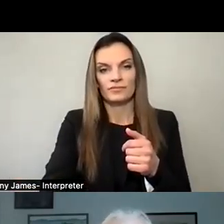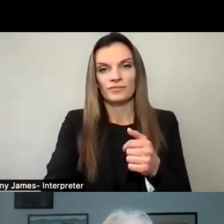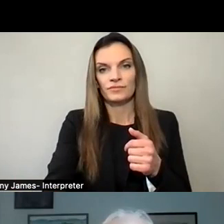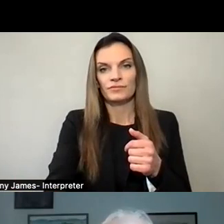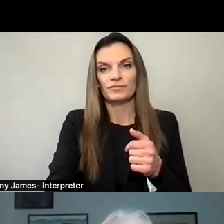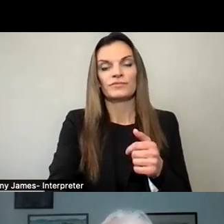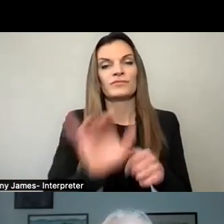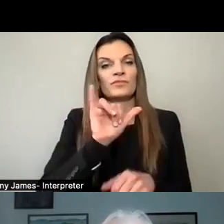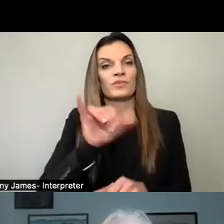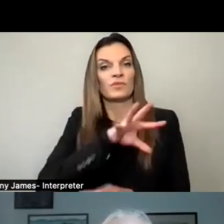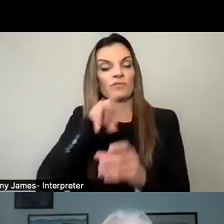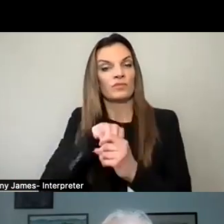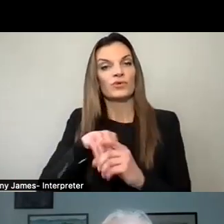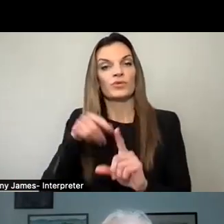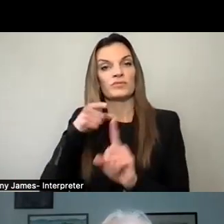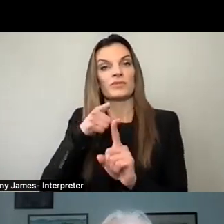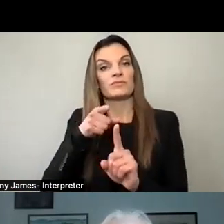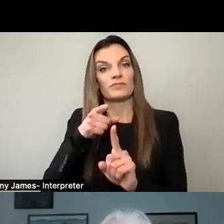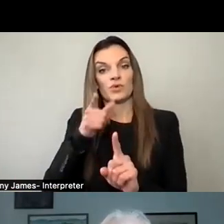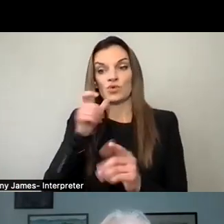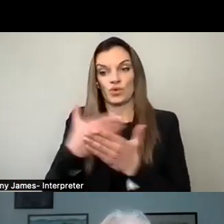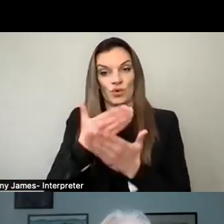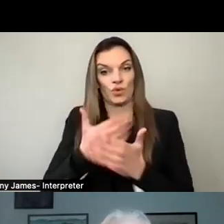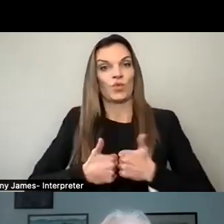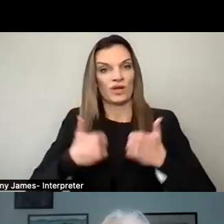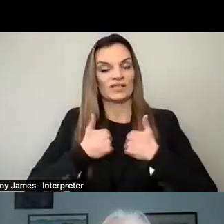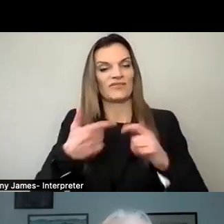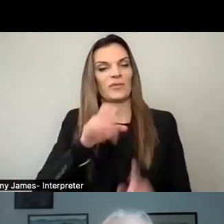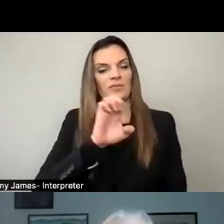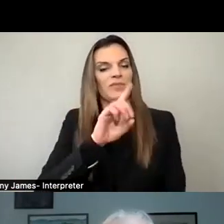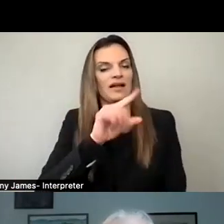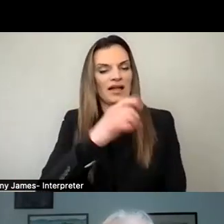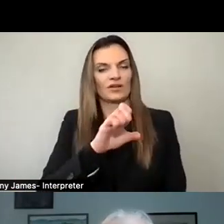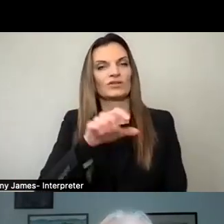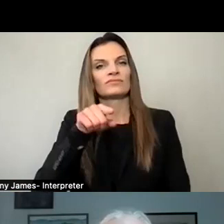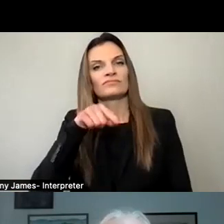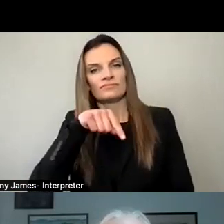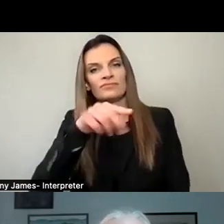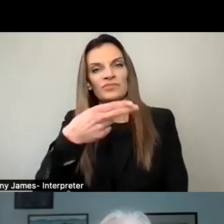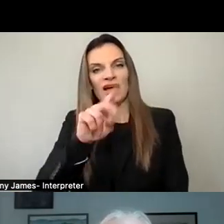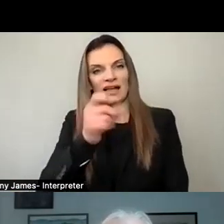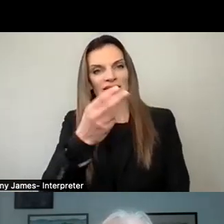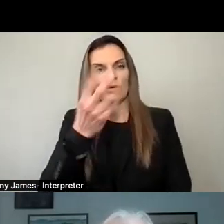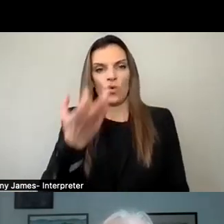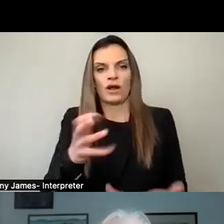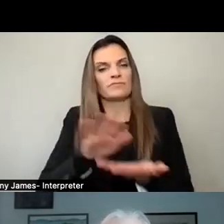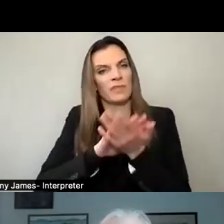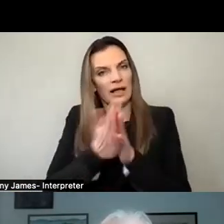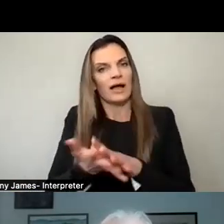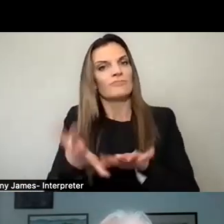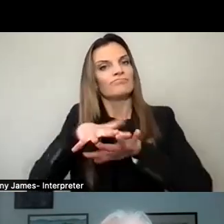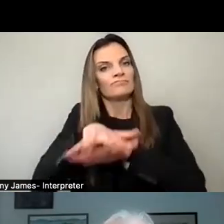is incorporating the new folks, the new residents from Edge on Hudson into the rest of our village, integrating them, these